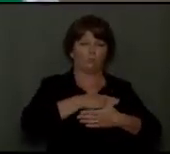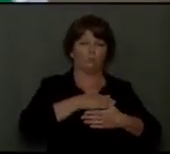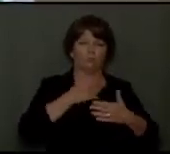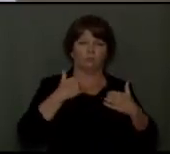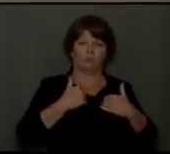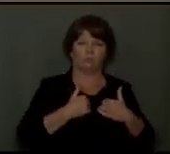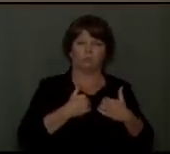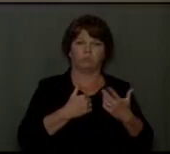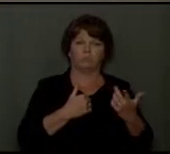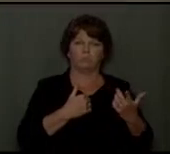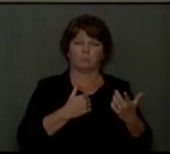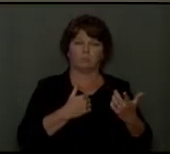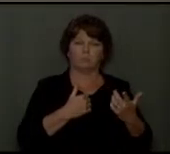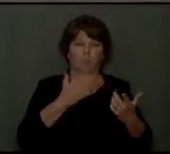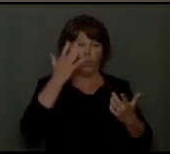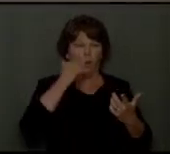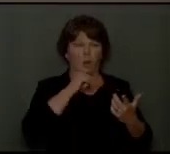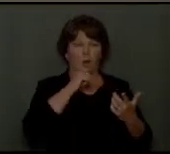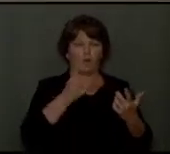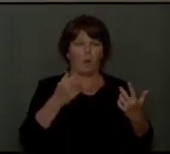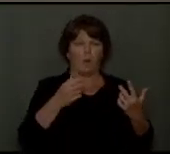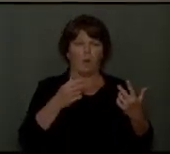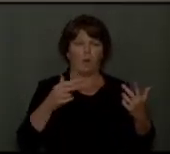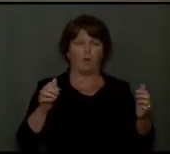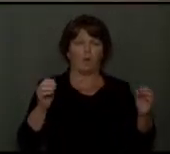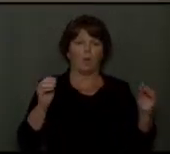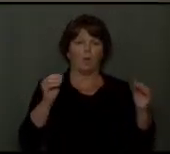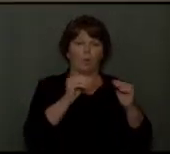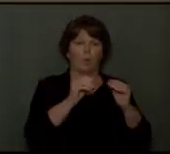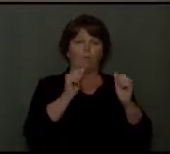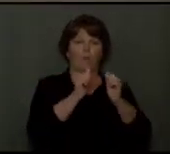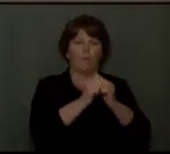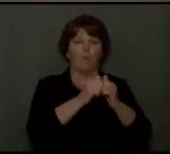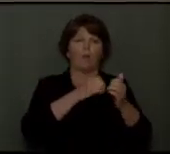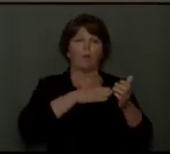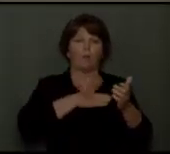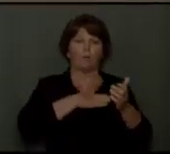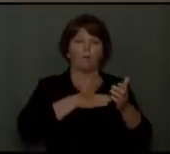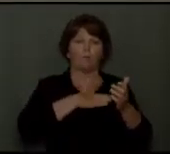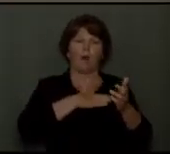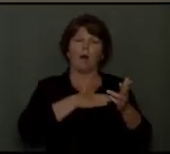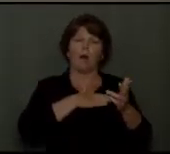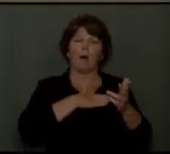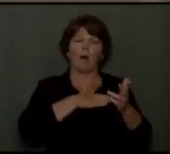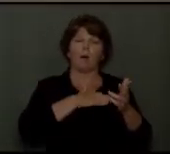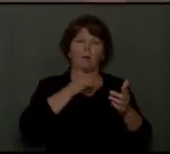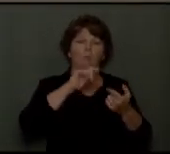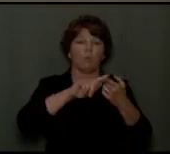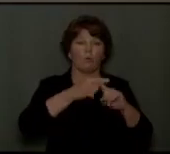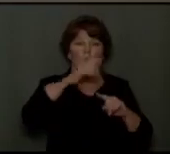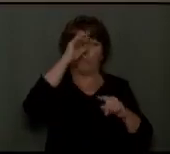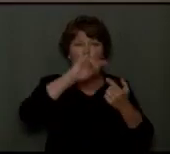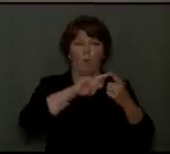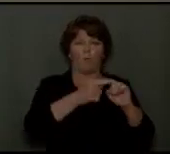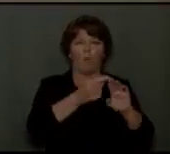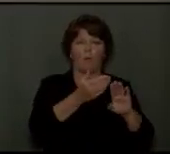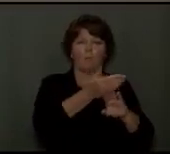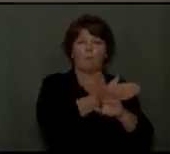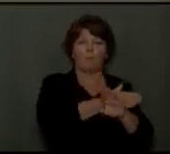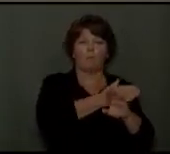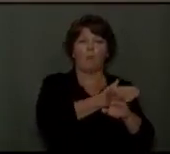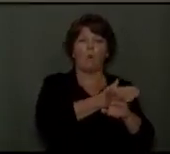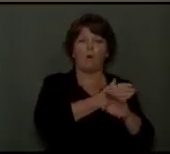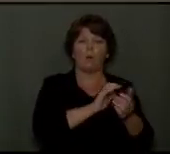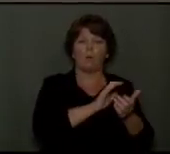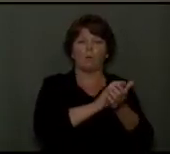flesh? Why not move in with my lover before we get married? Why not run over my neighbor to